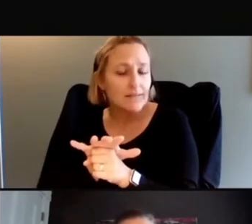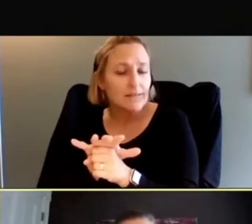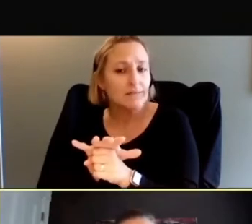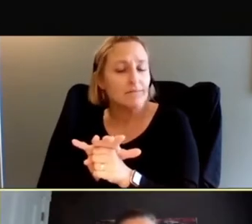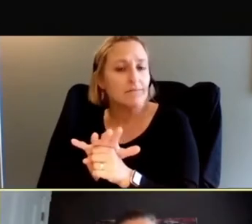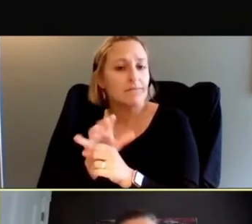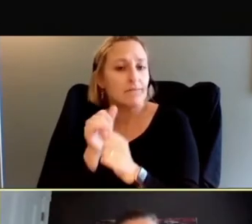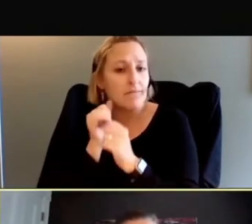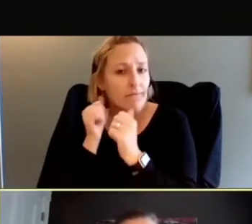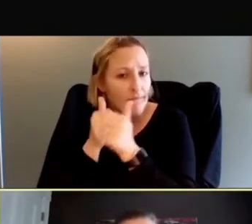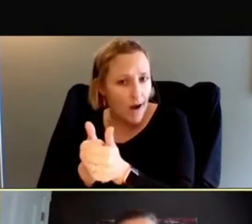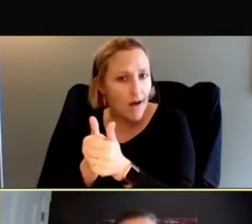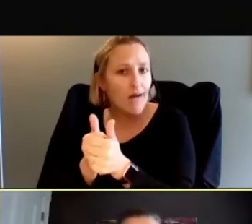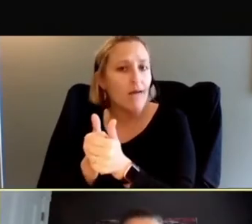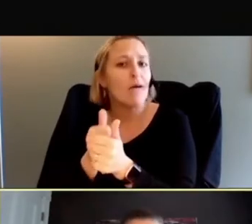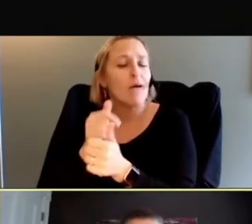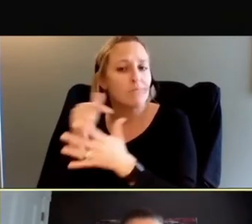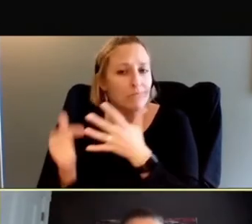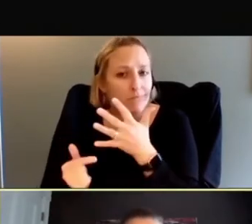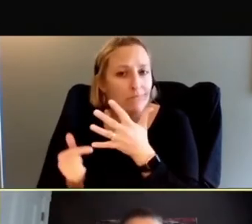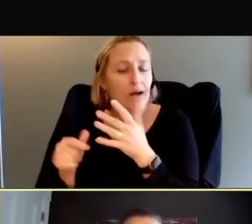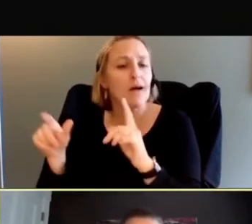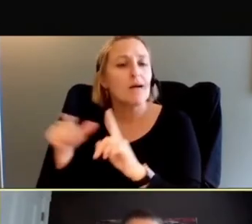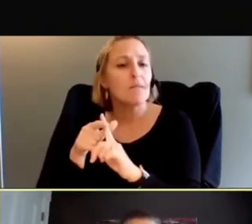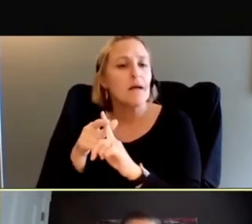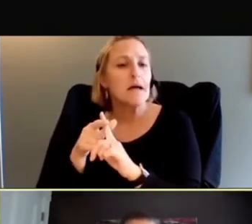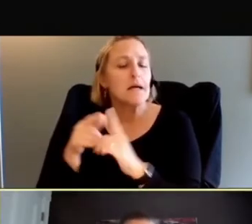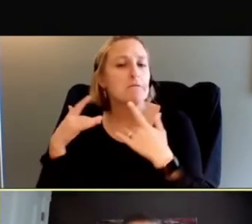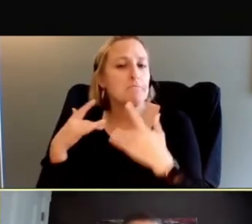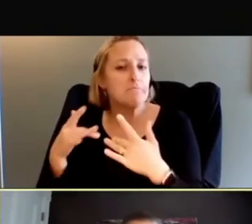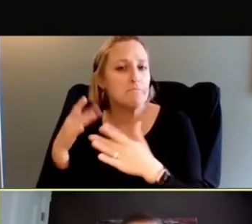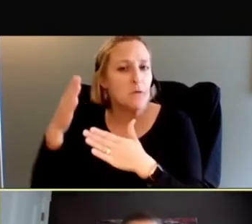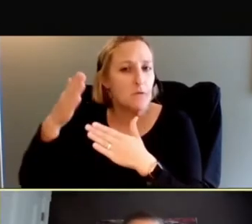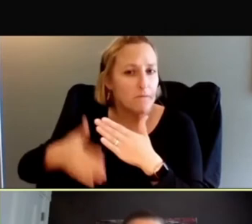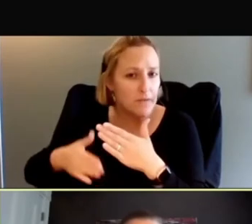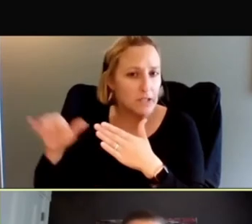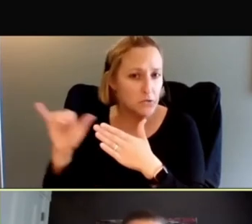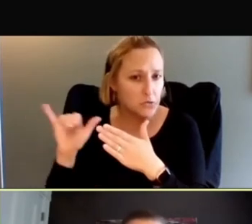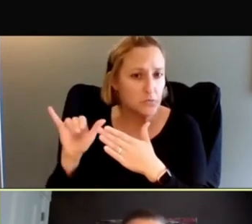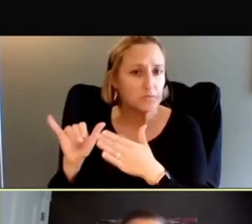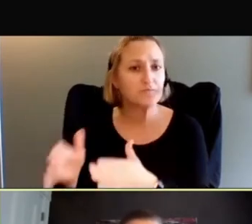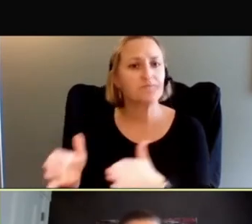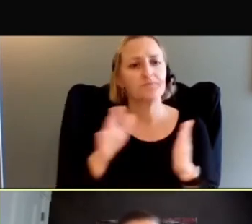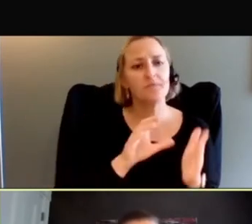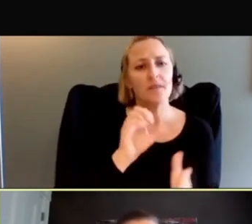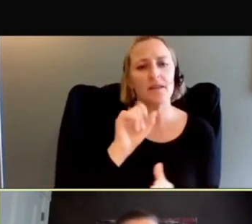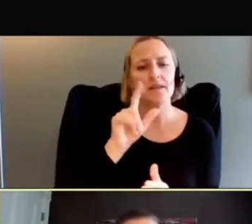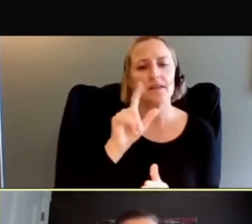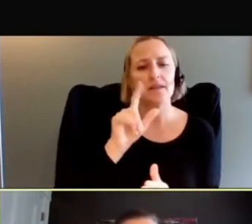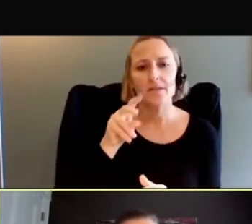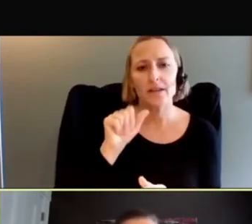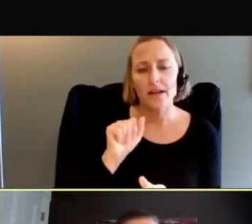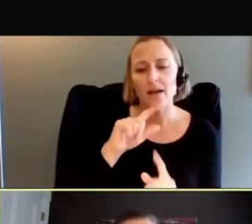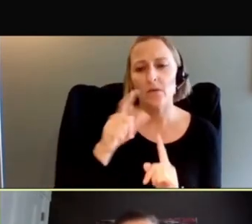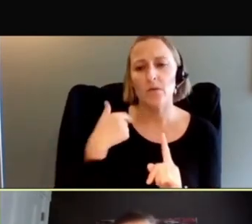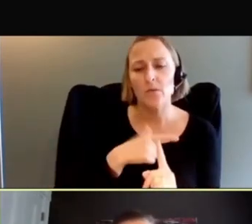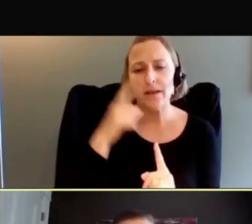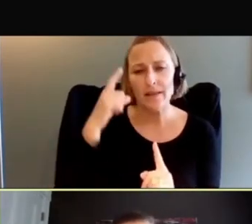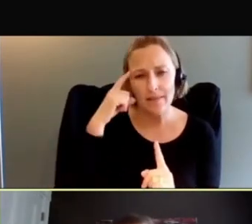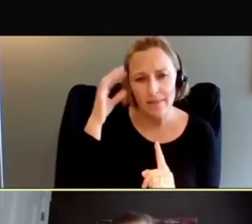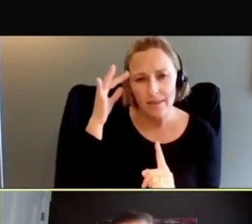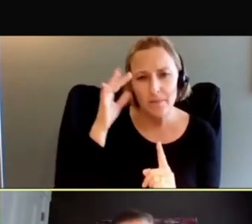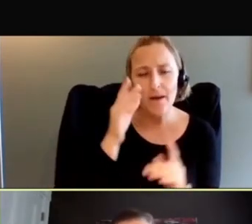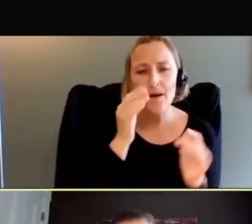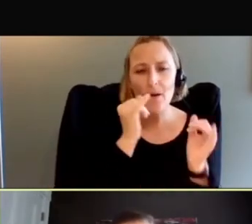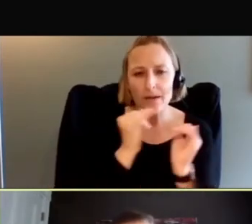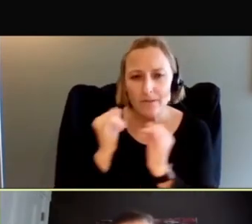And when we're thinking about like individual level barriers and how to help promote access, I mean, the thing is that